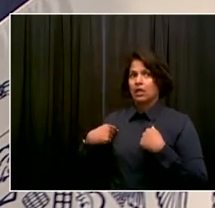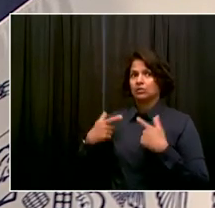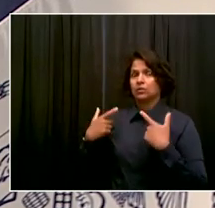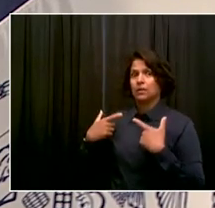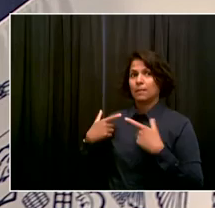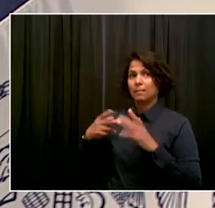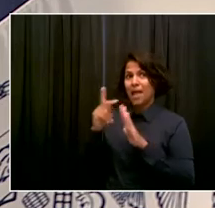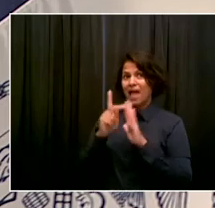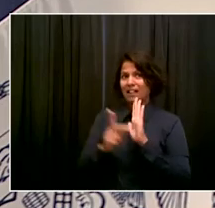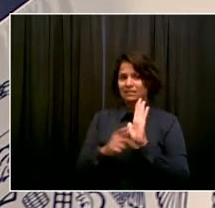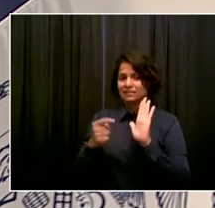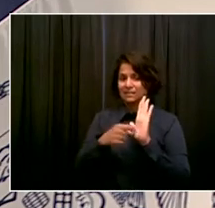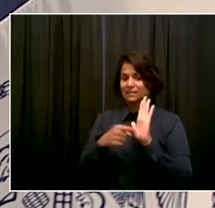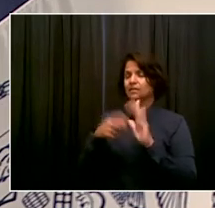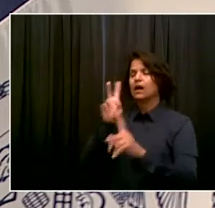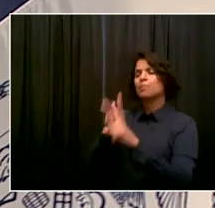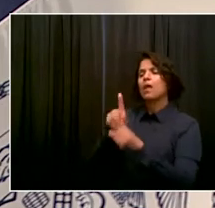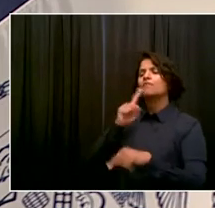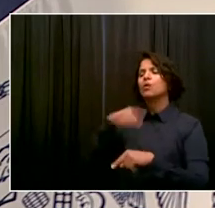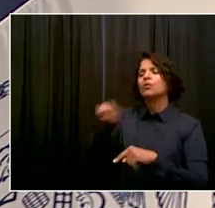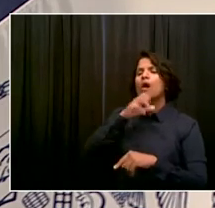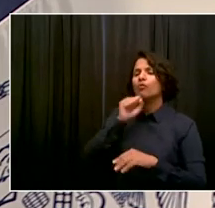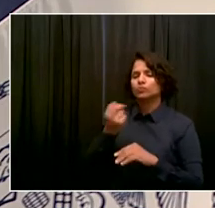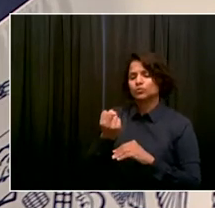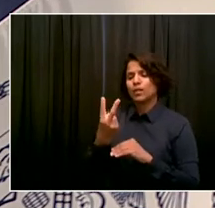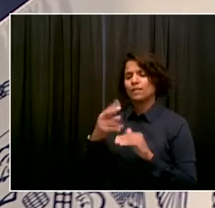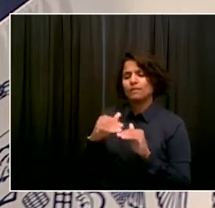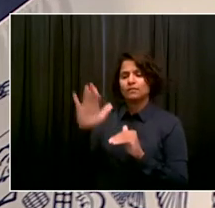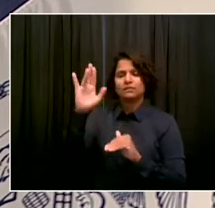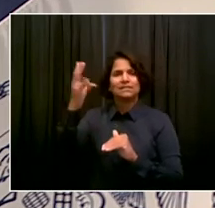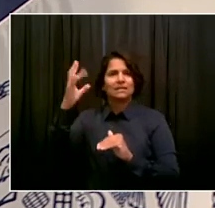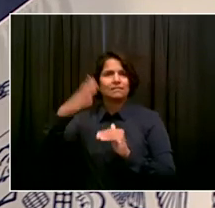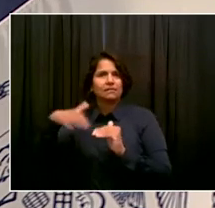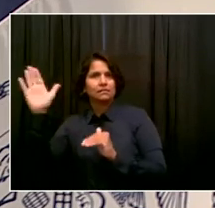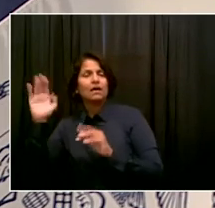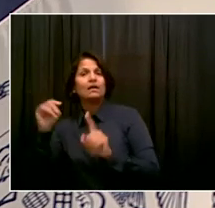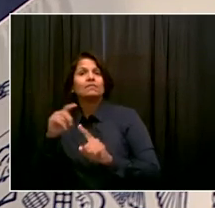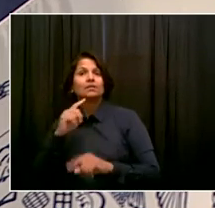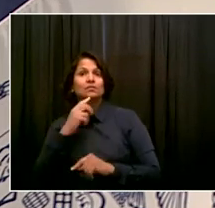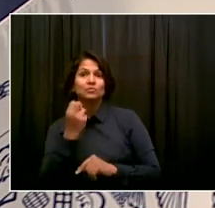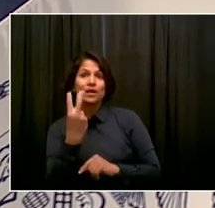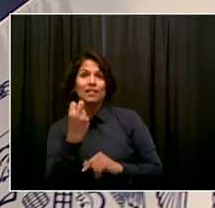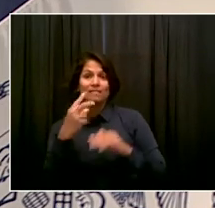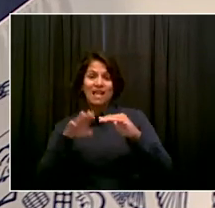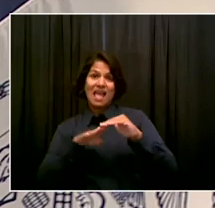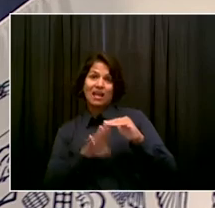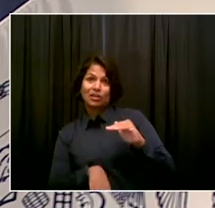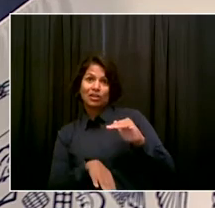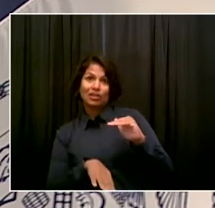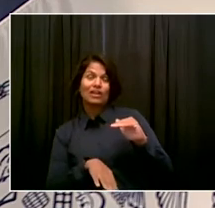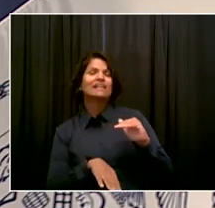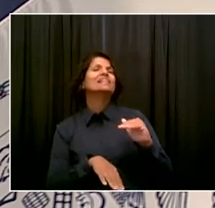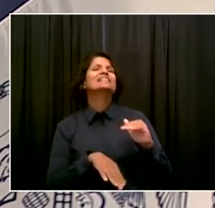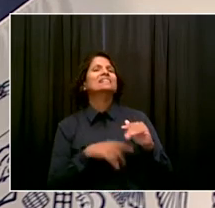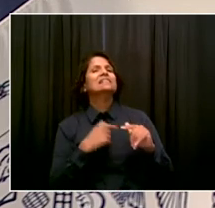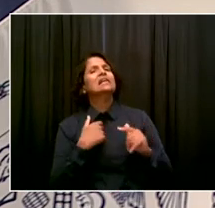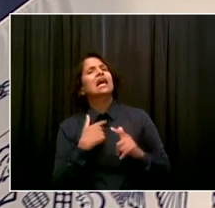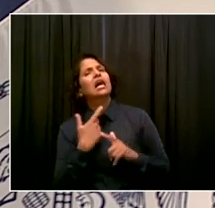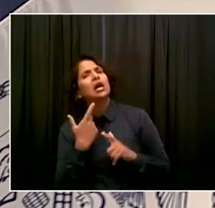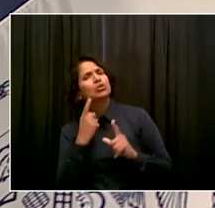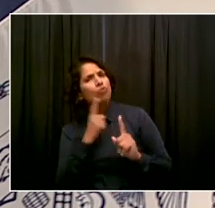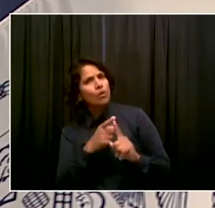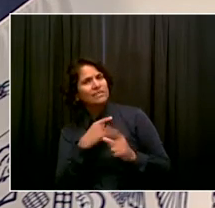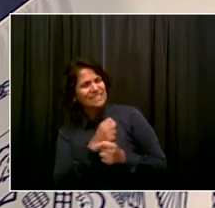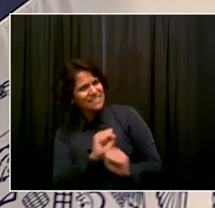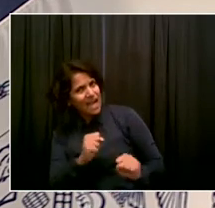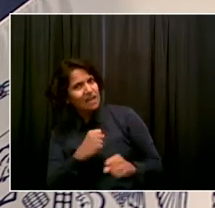not going to exclude those under 12. We want them to be safe. We want them to be careful. But really what we're trying